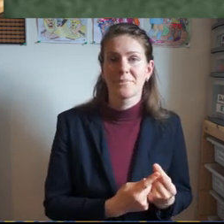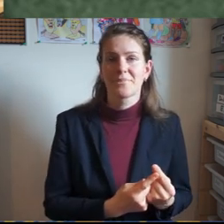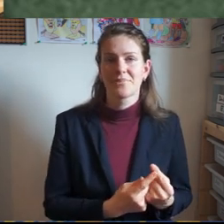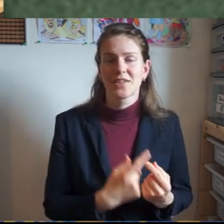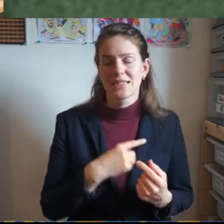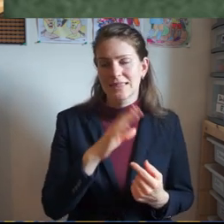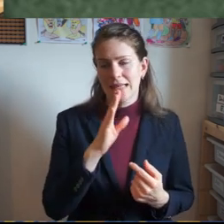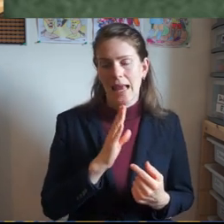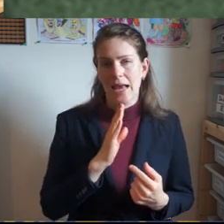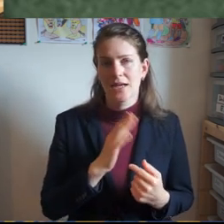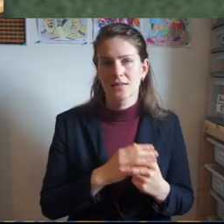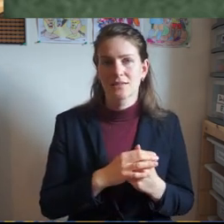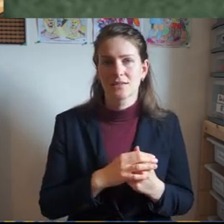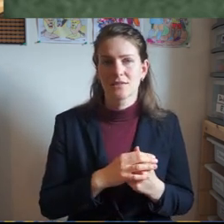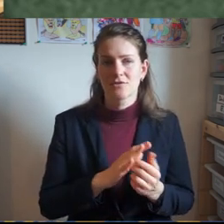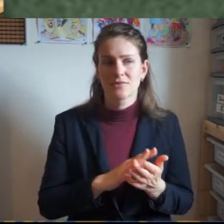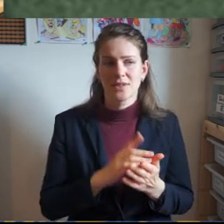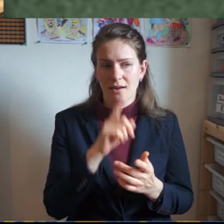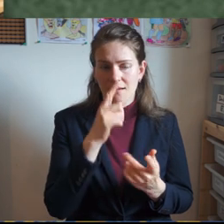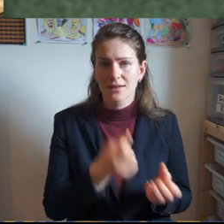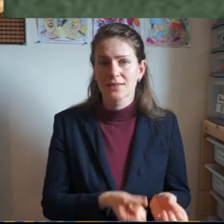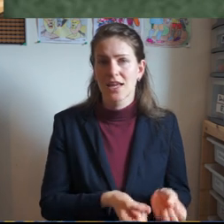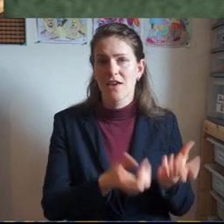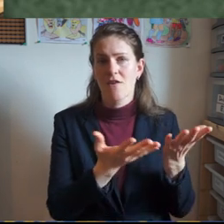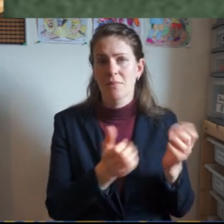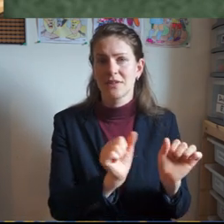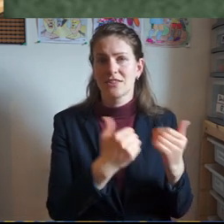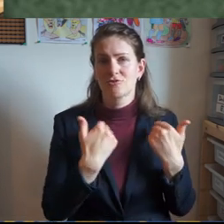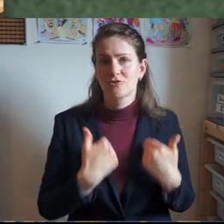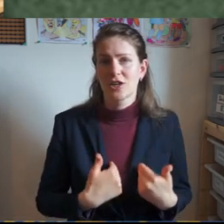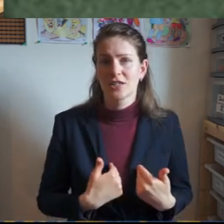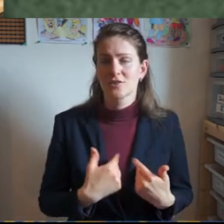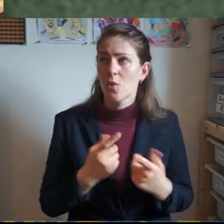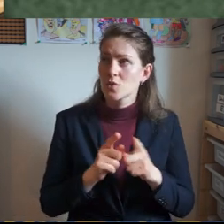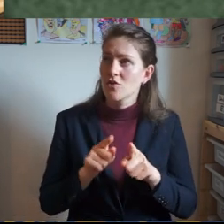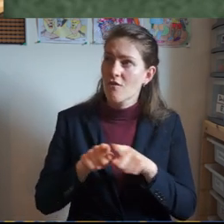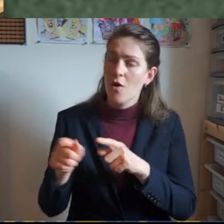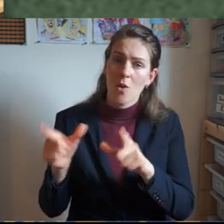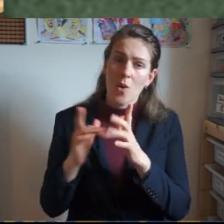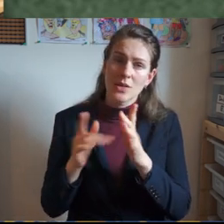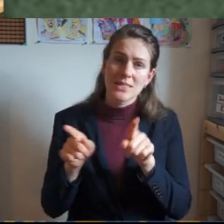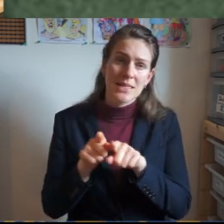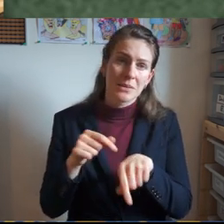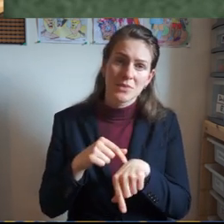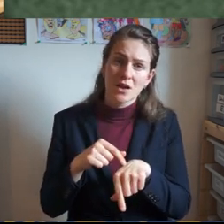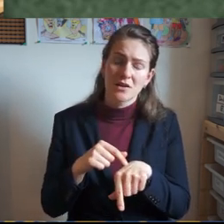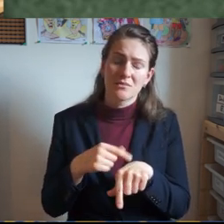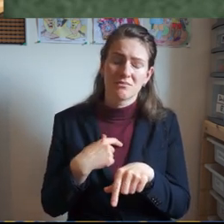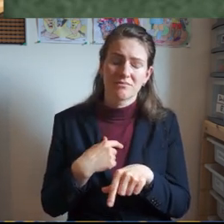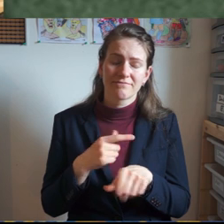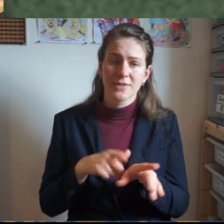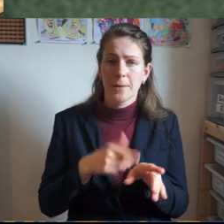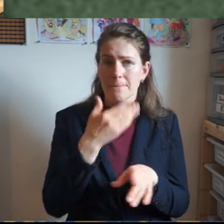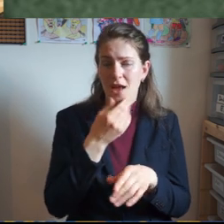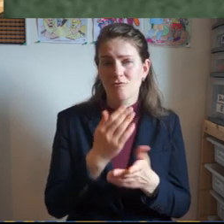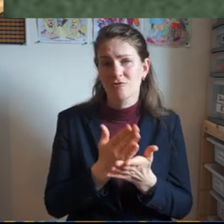couldn't give away his riches and follow the Lord at the same time and so this young man actually he didn't follow